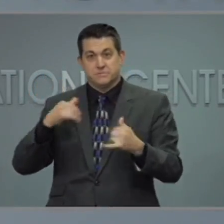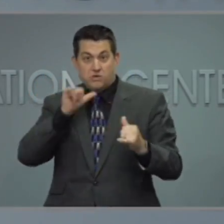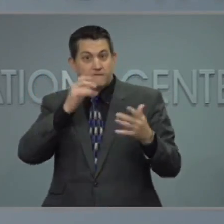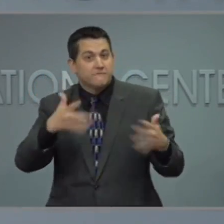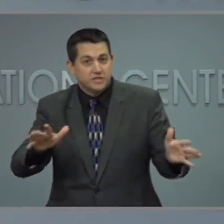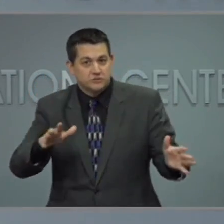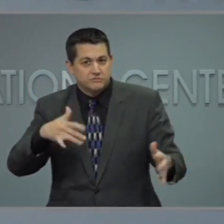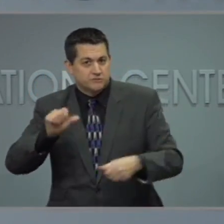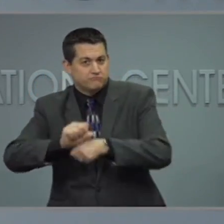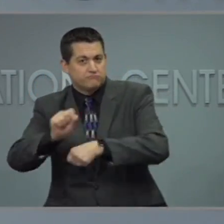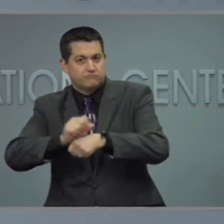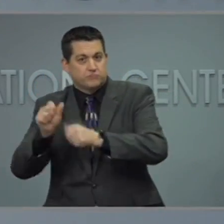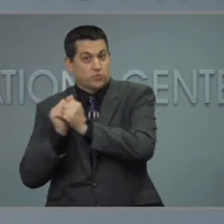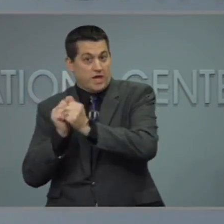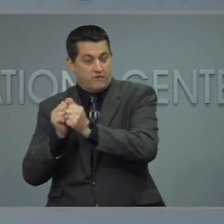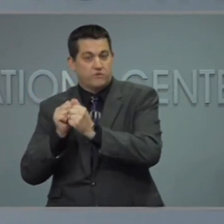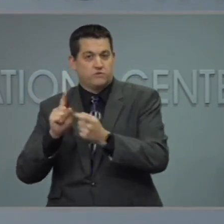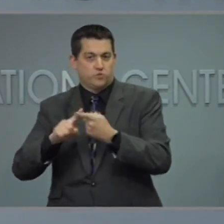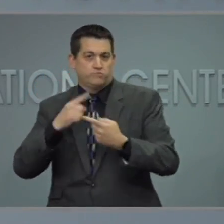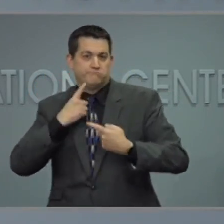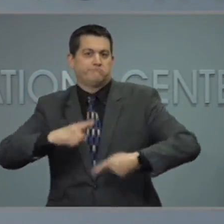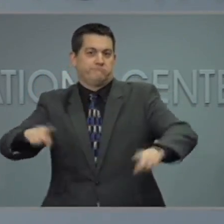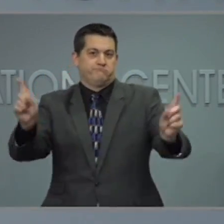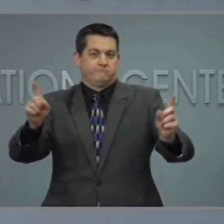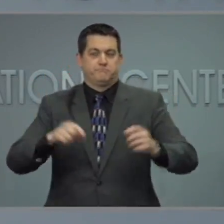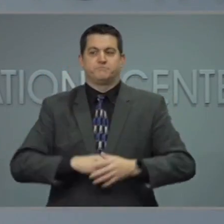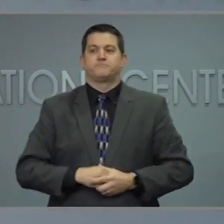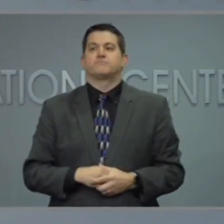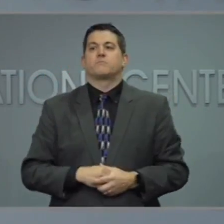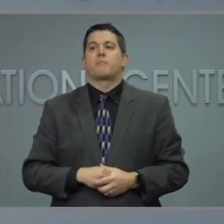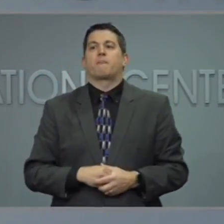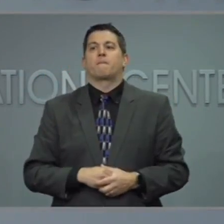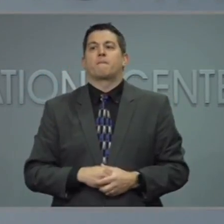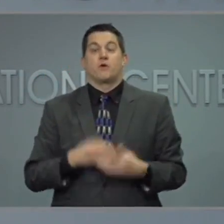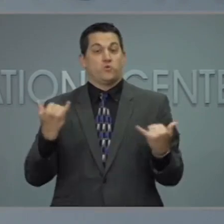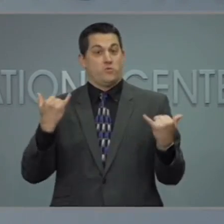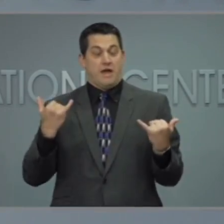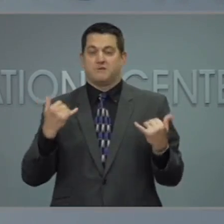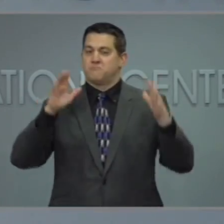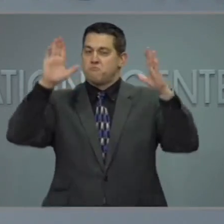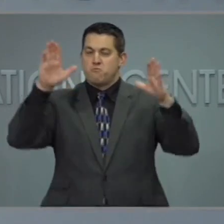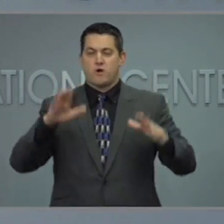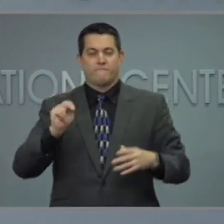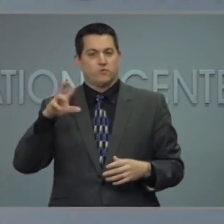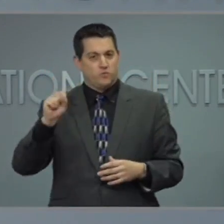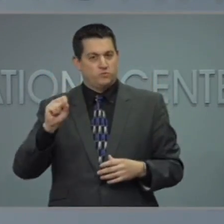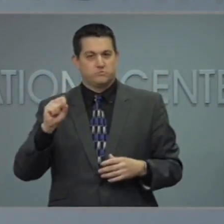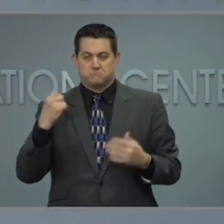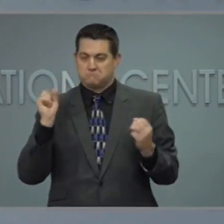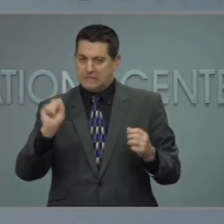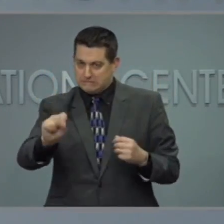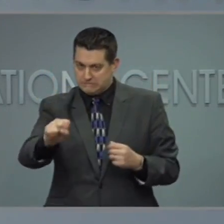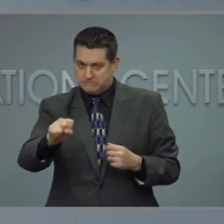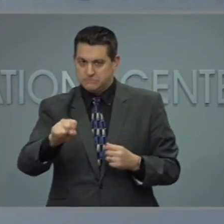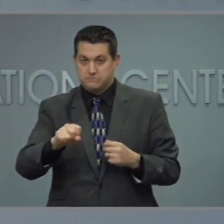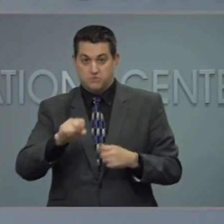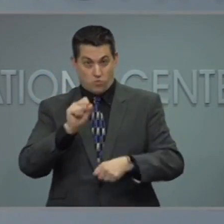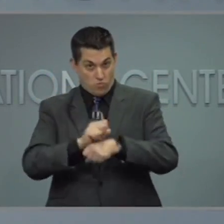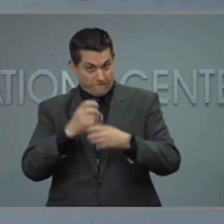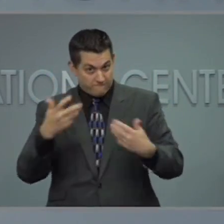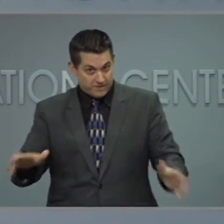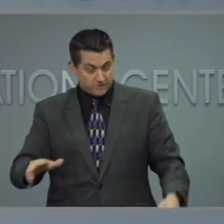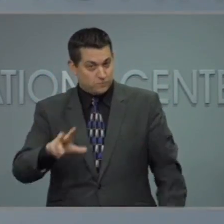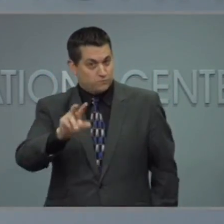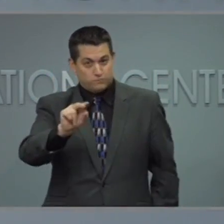and we're going to continue work together to get it done. Today is a great day, but the work is not yet done and people getting